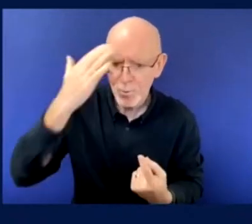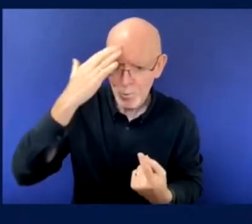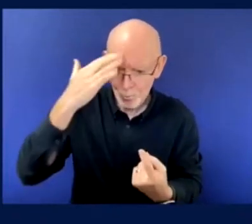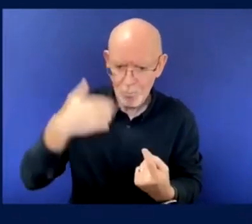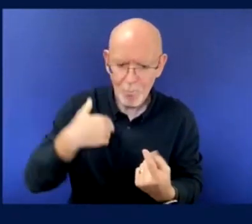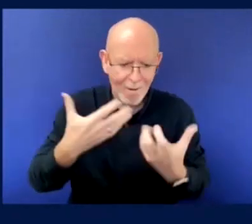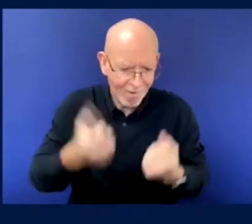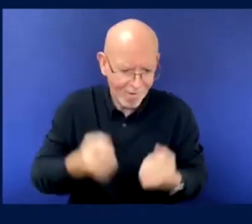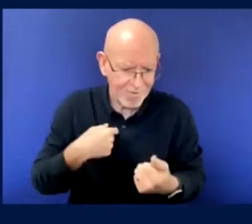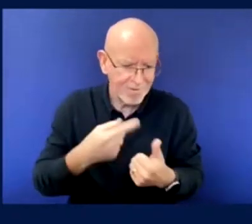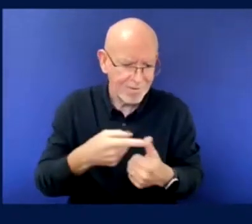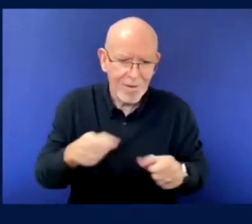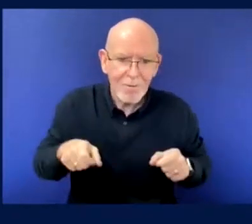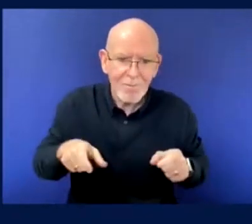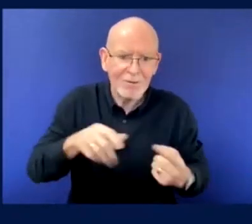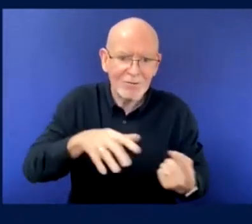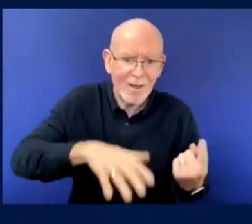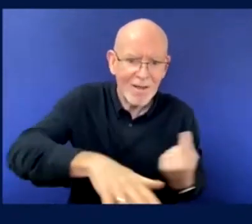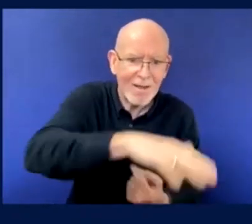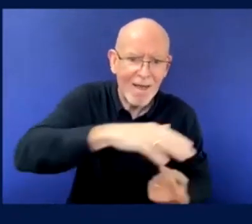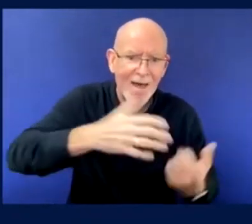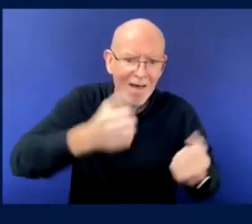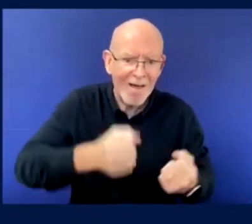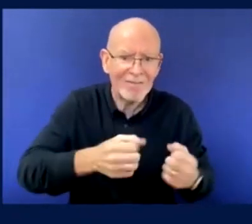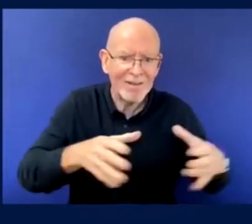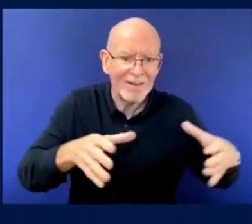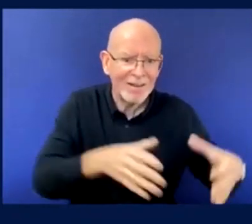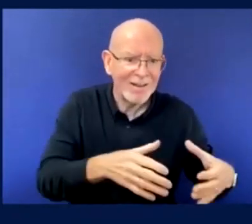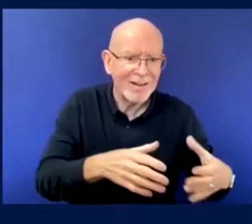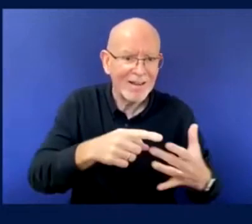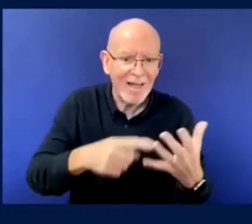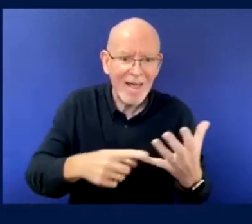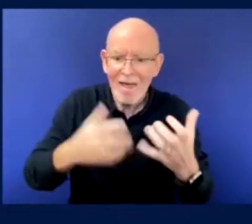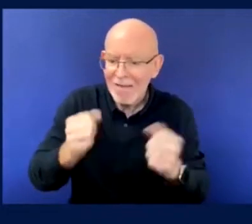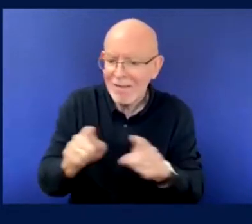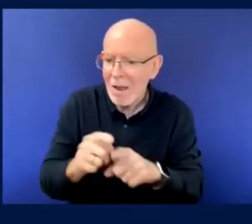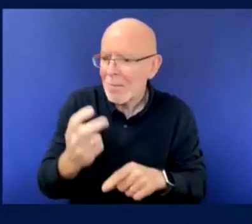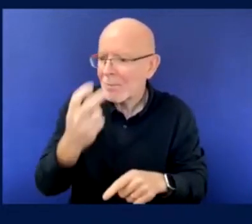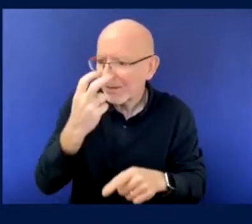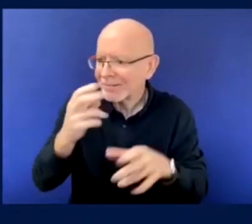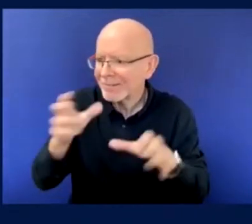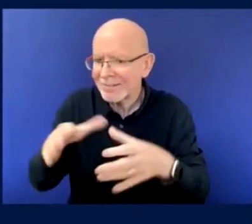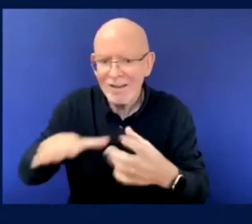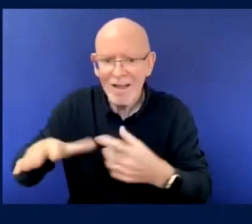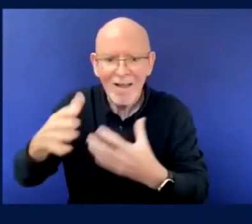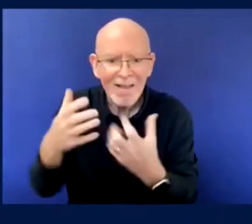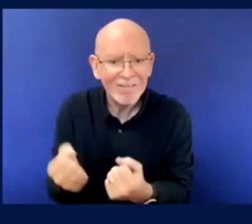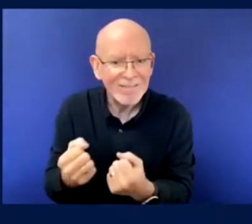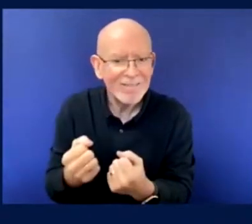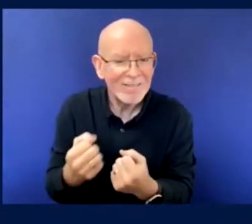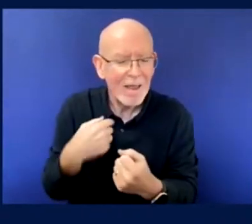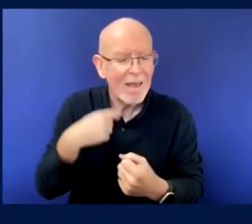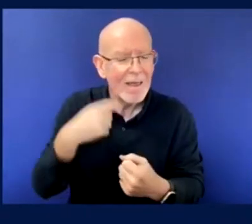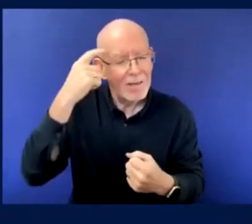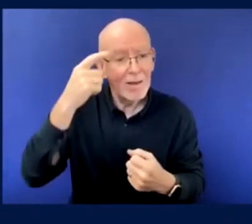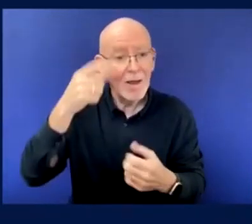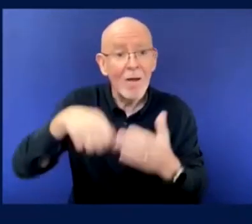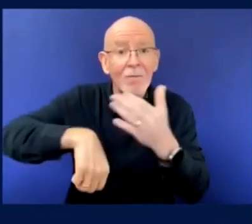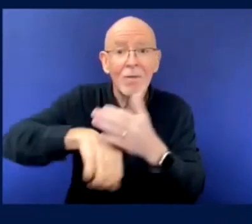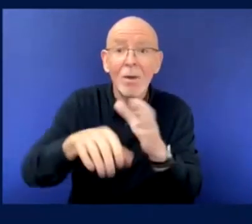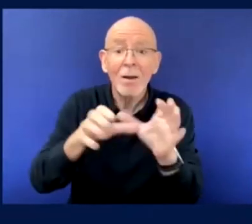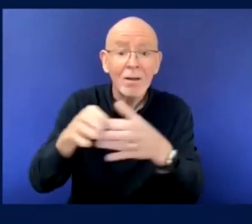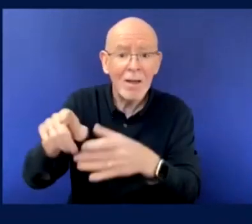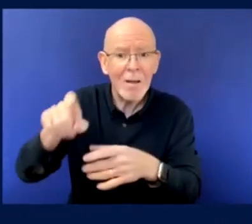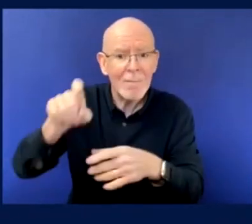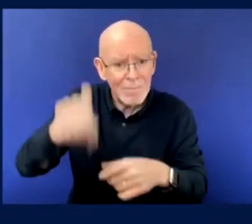the club informations because the websites are very often not good to, with information. So it's very high